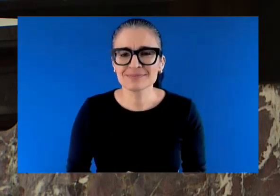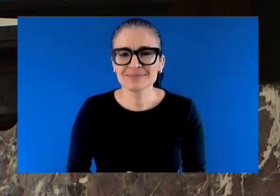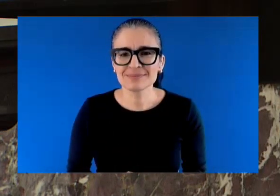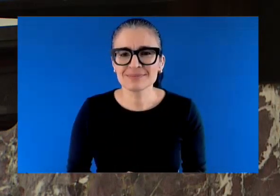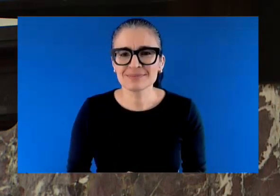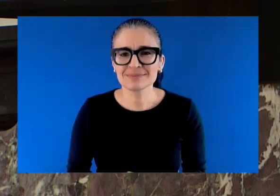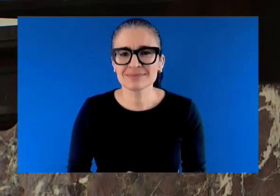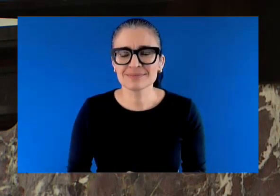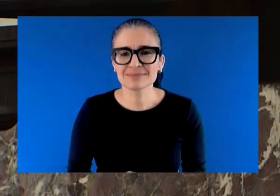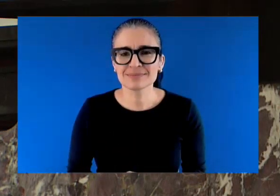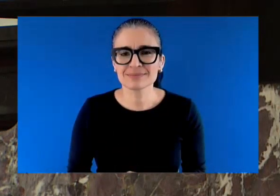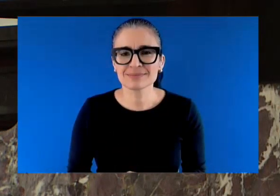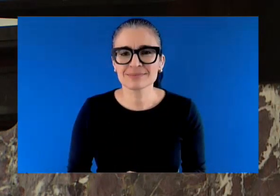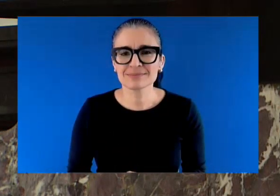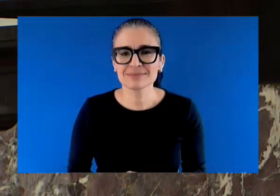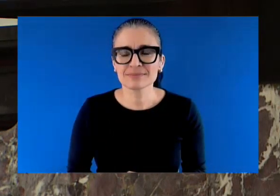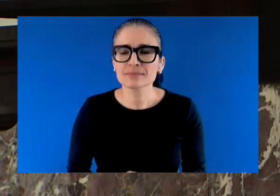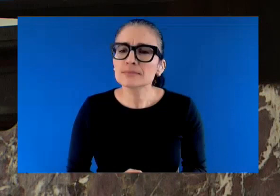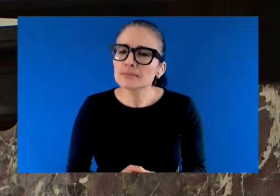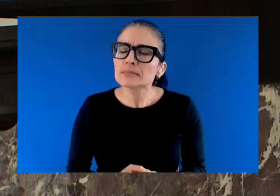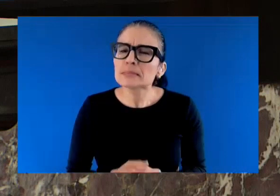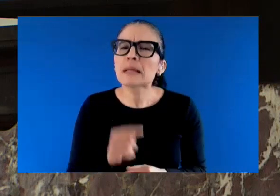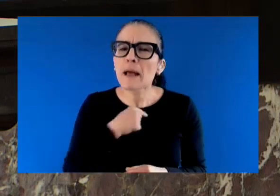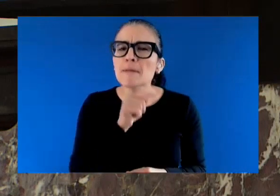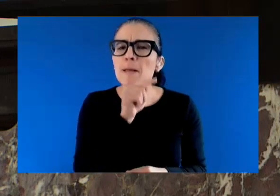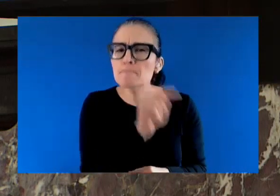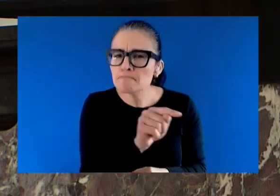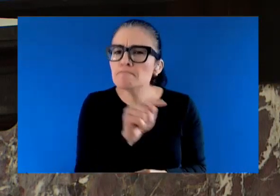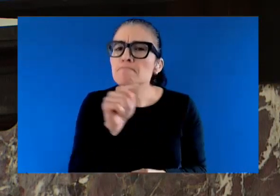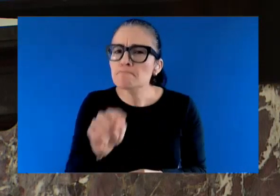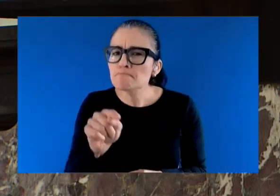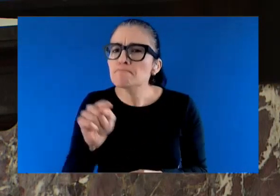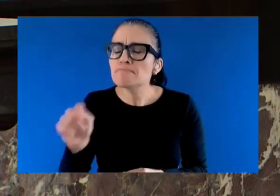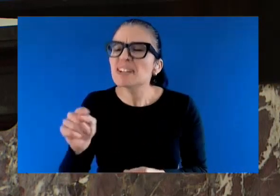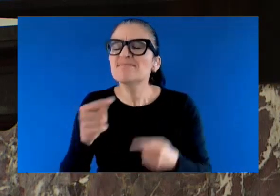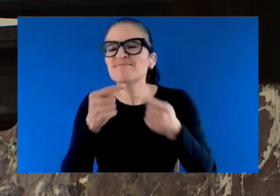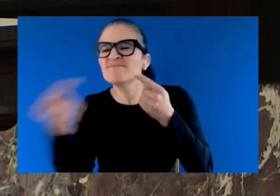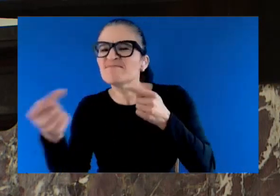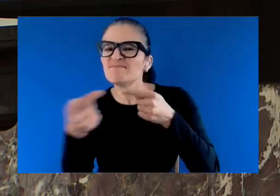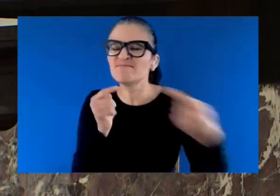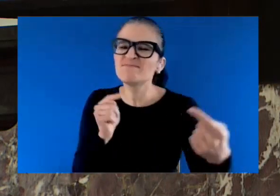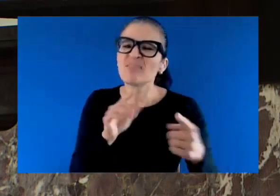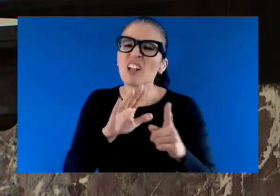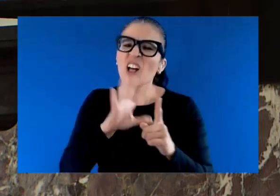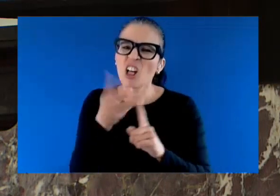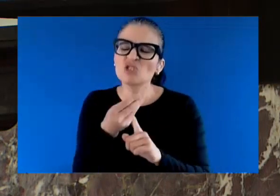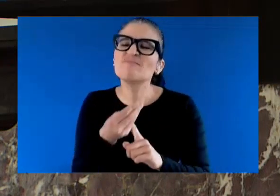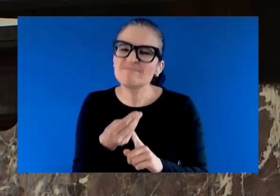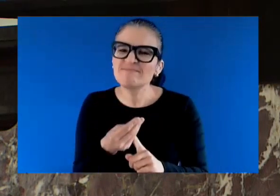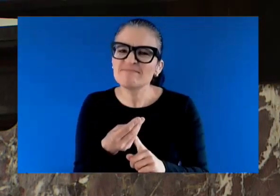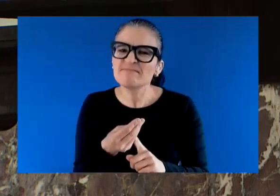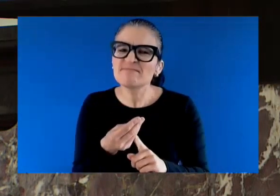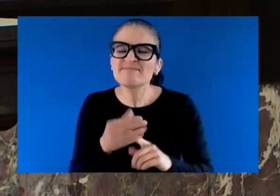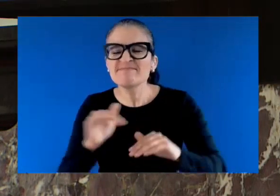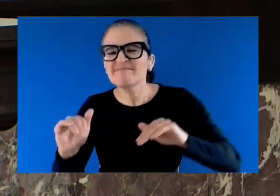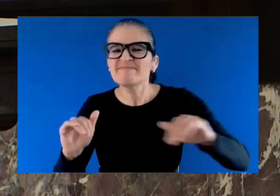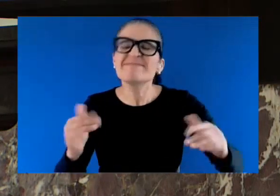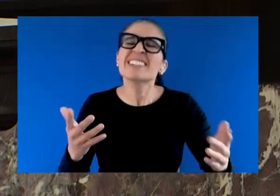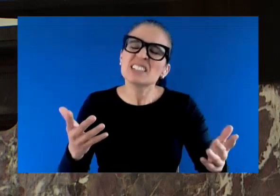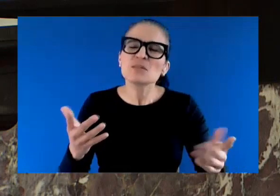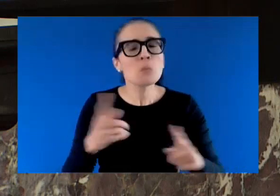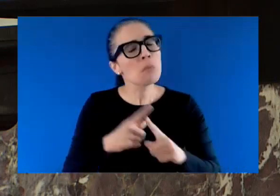language barriers to spread misinformation and disinformation, it ultimately foster conditions where racism and discrimination thrive.